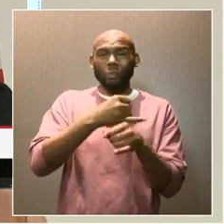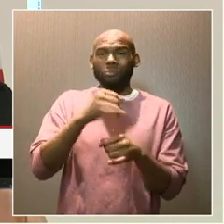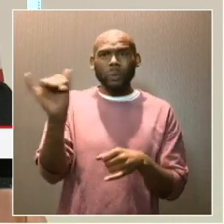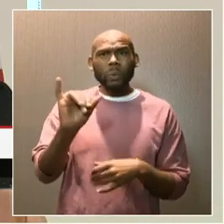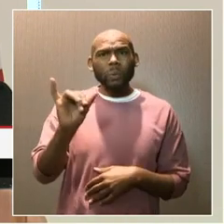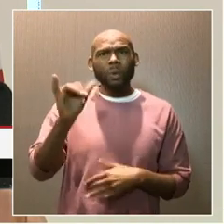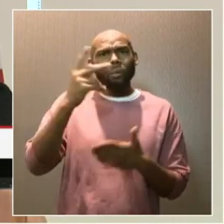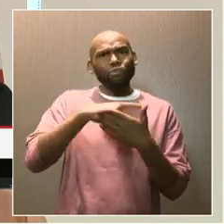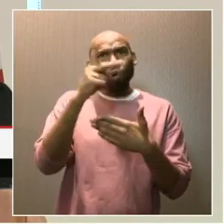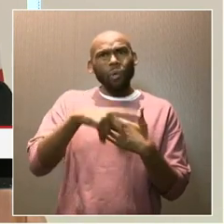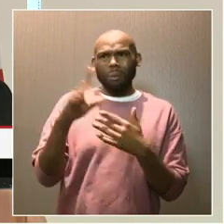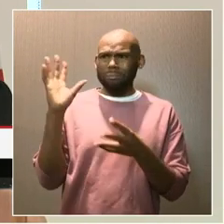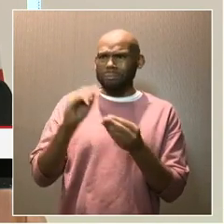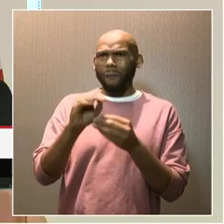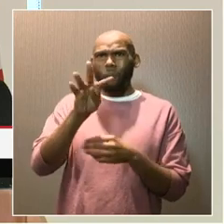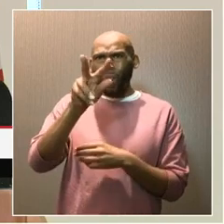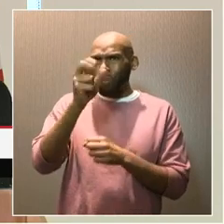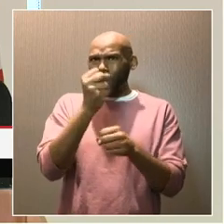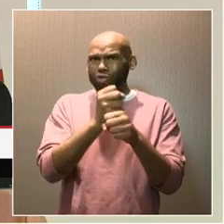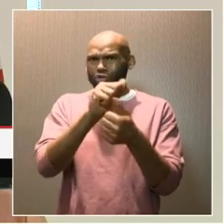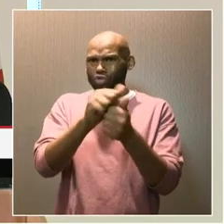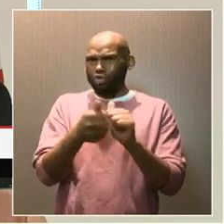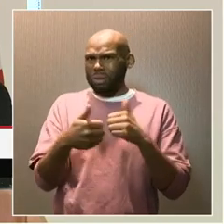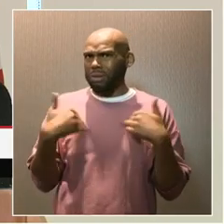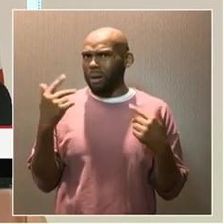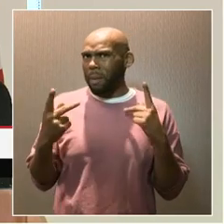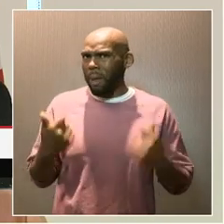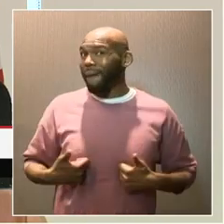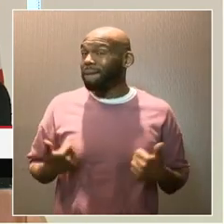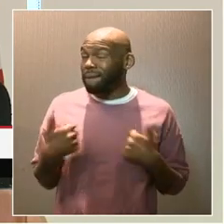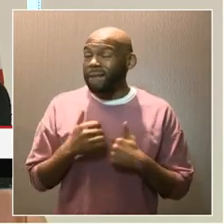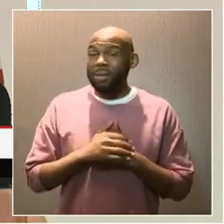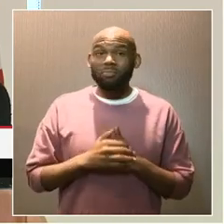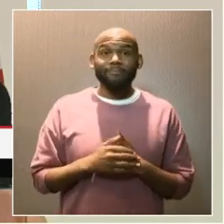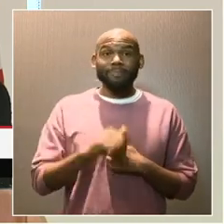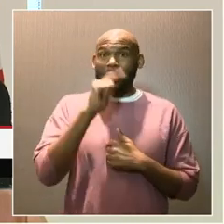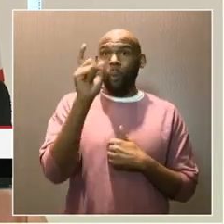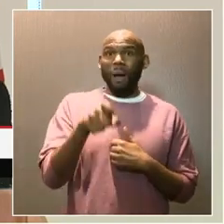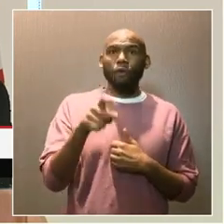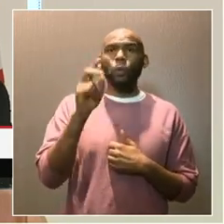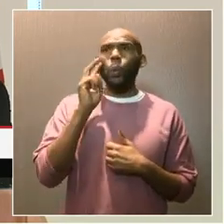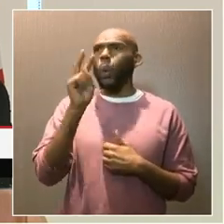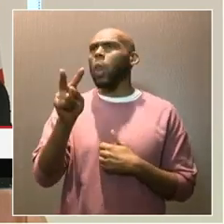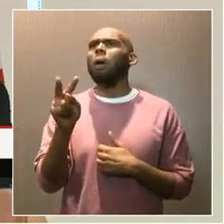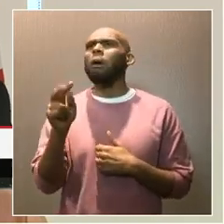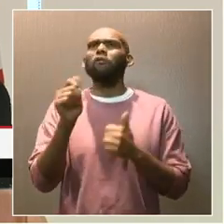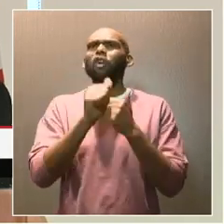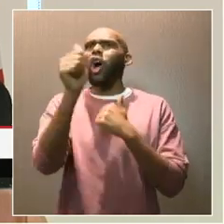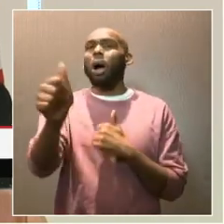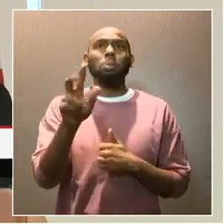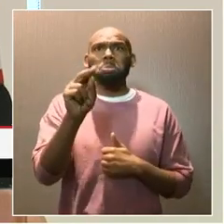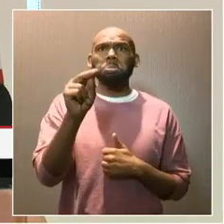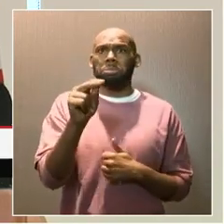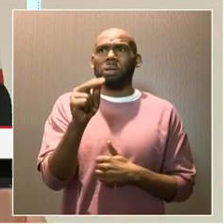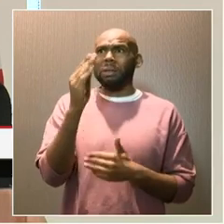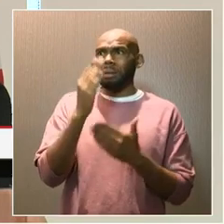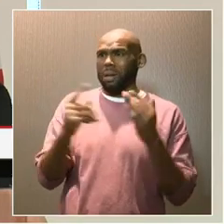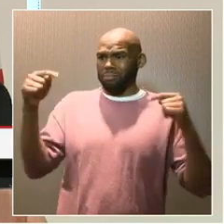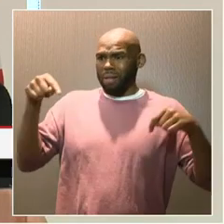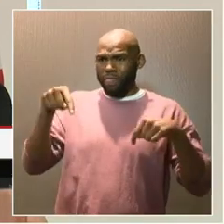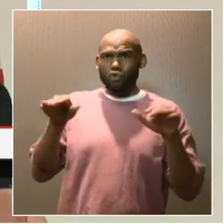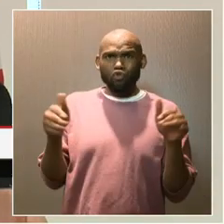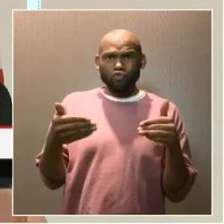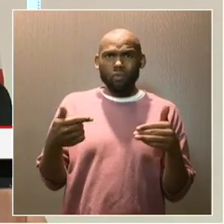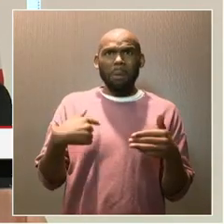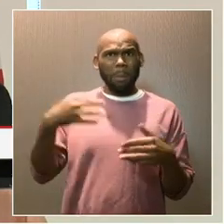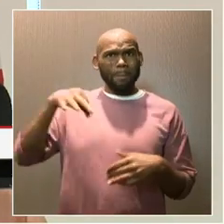for 43 years have changed the lives of young people. And you don't have to look any further. There are those of us in this room